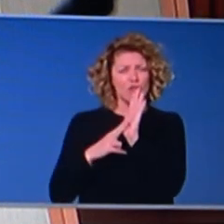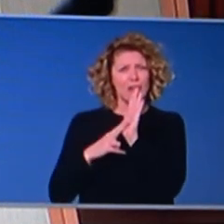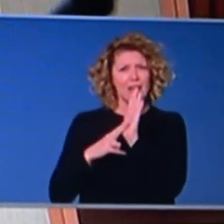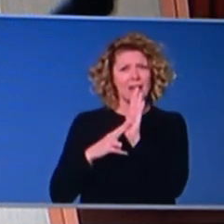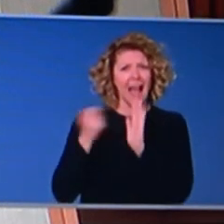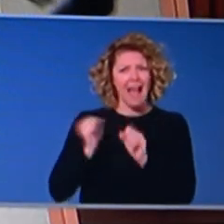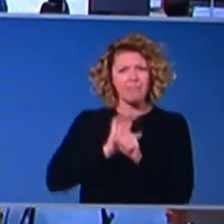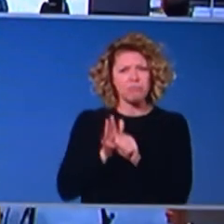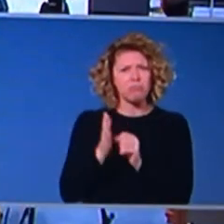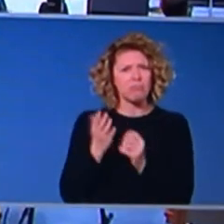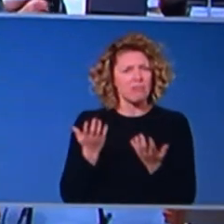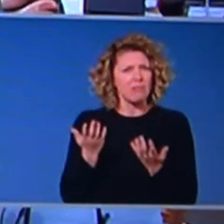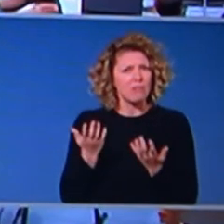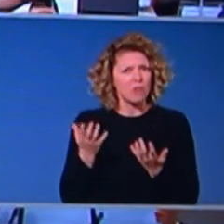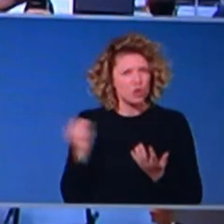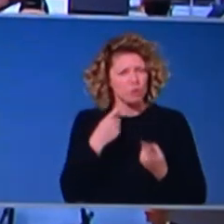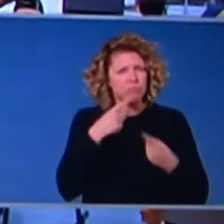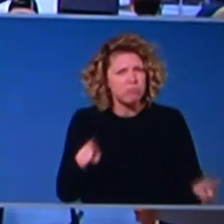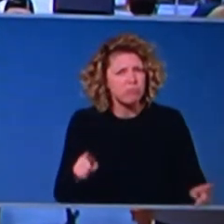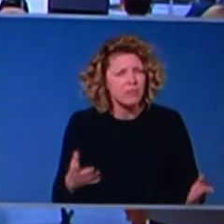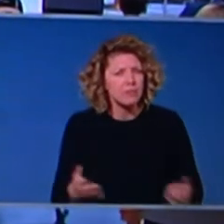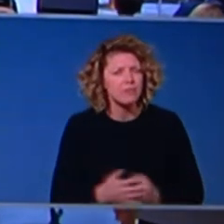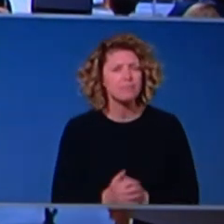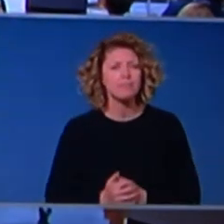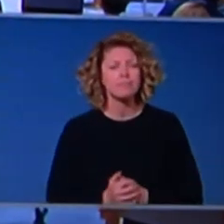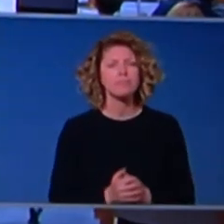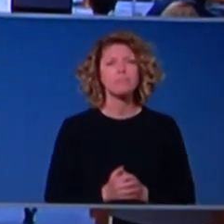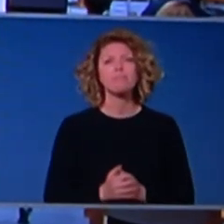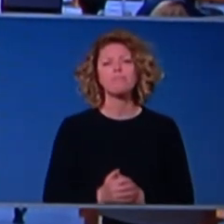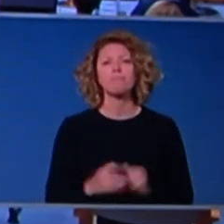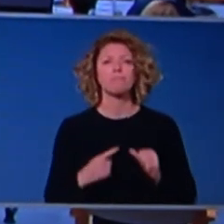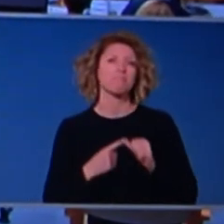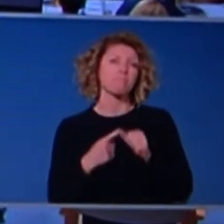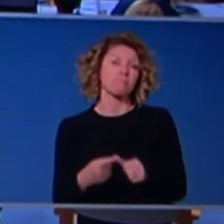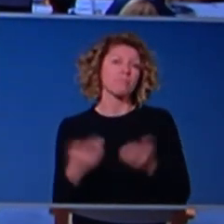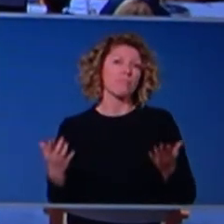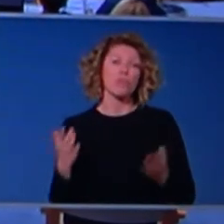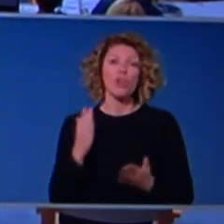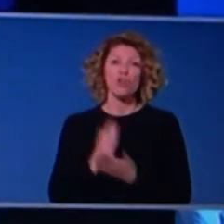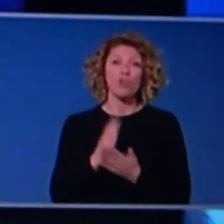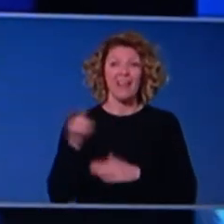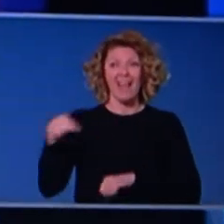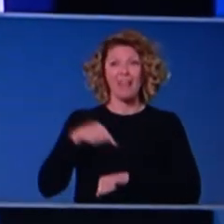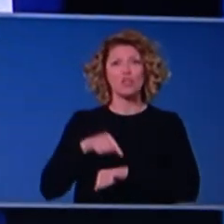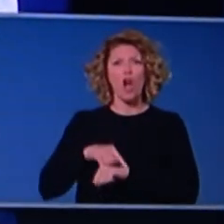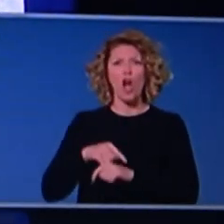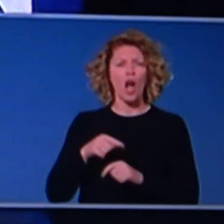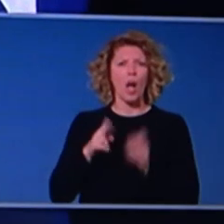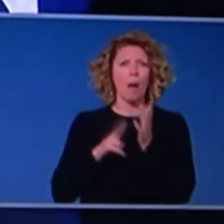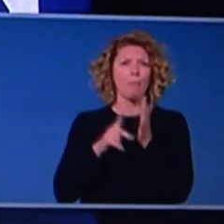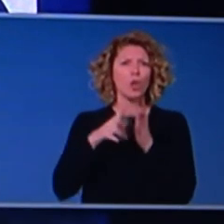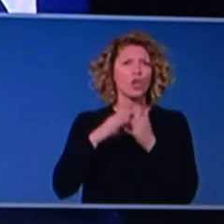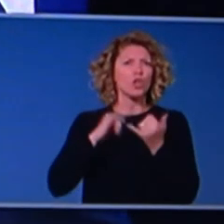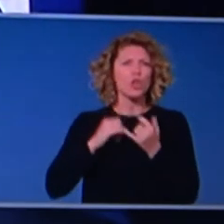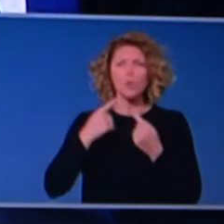Yeah, well, the reports that you're referring to, they, they, were, they were public. mean, they, they were, they were being reported at the time. So, of course, the government was,